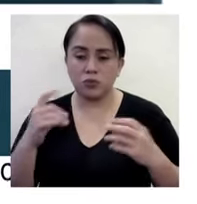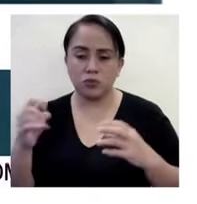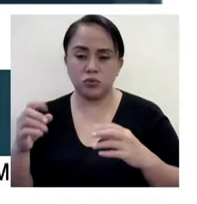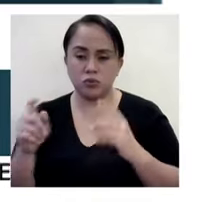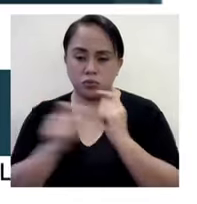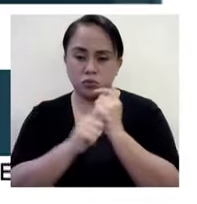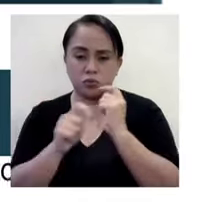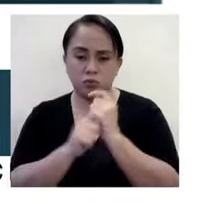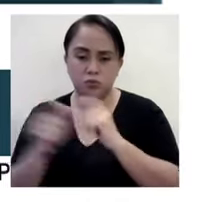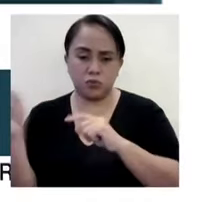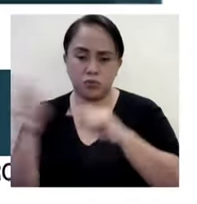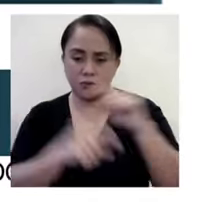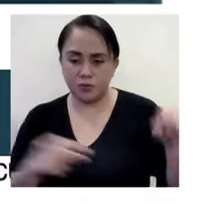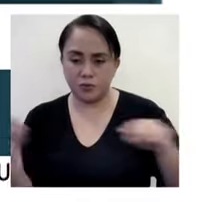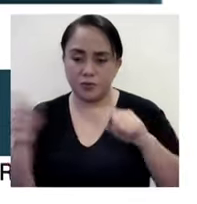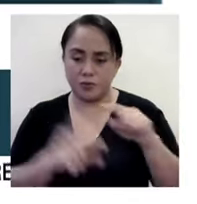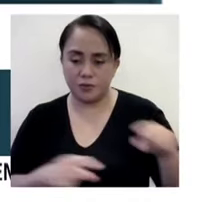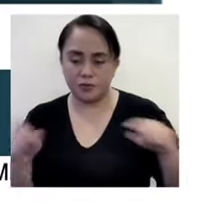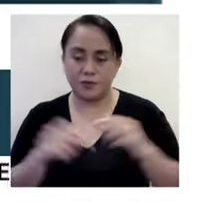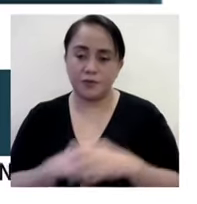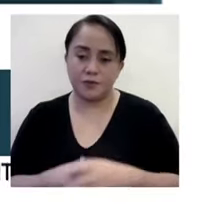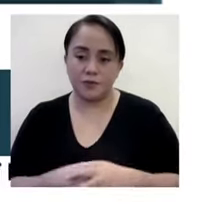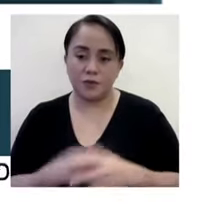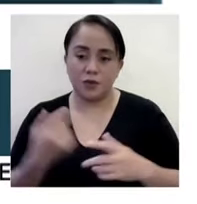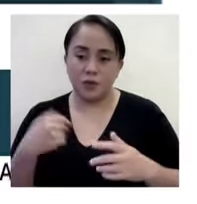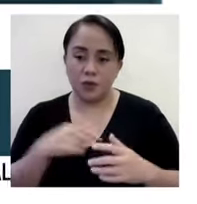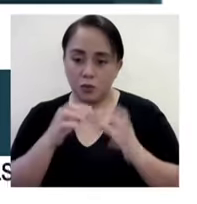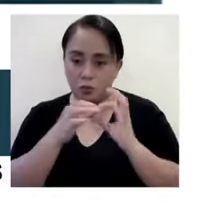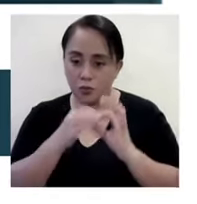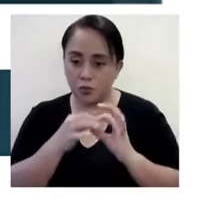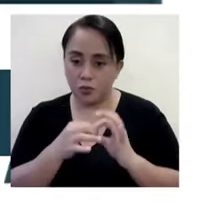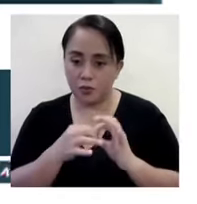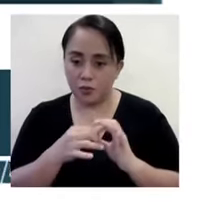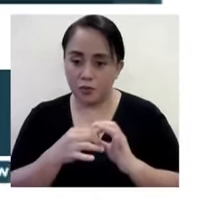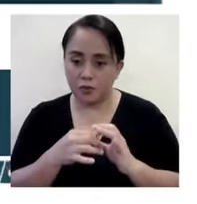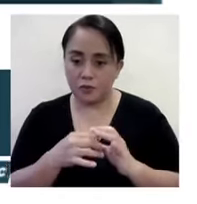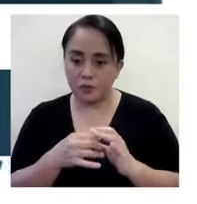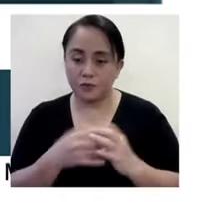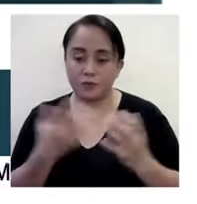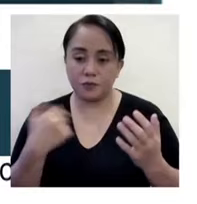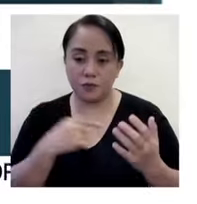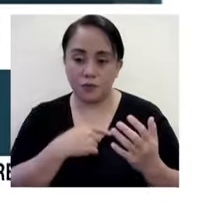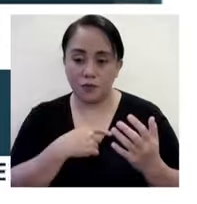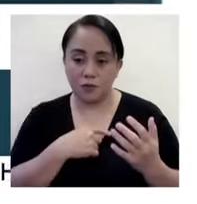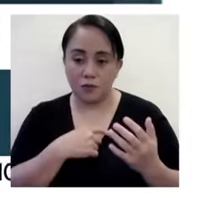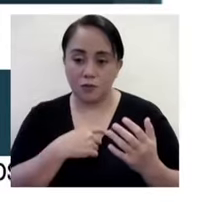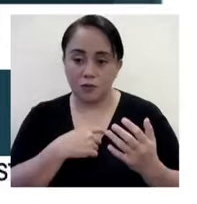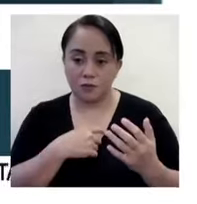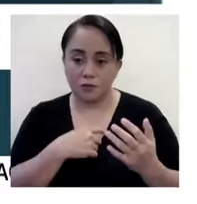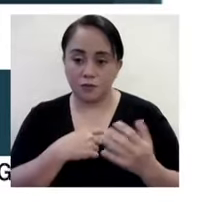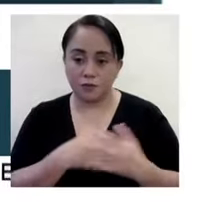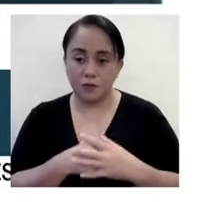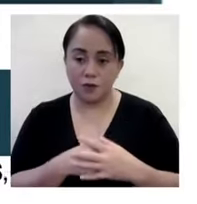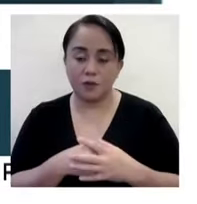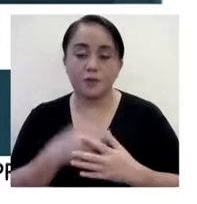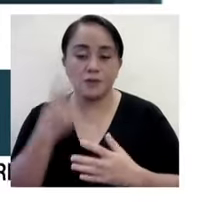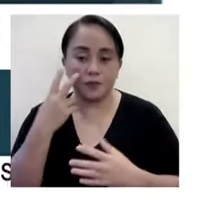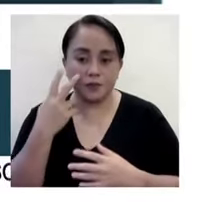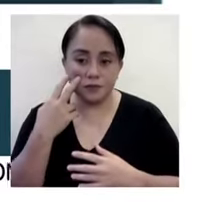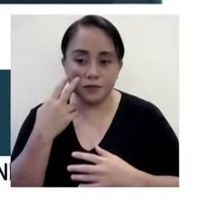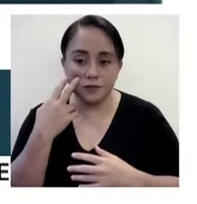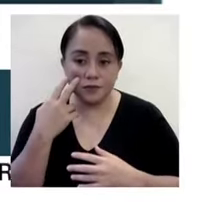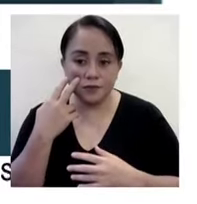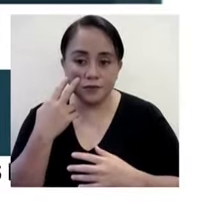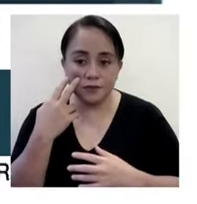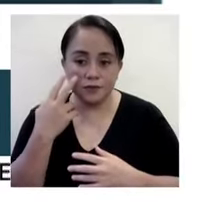in the system. So we're coordinating with UN agencies to see how we can reach